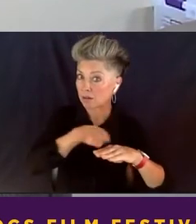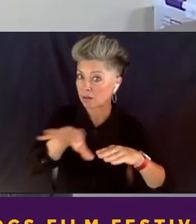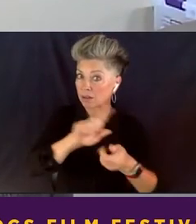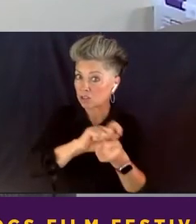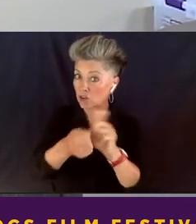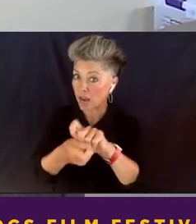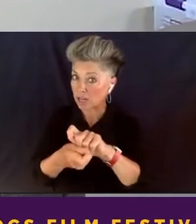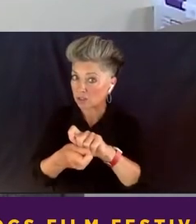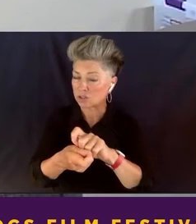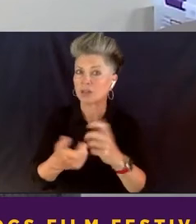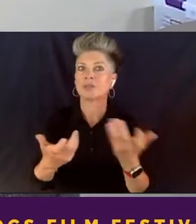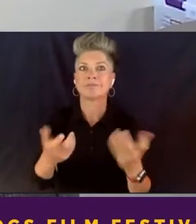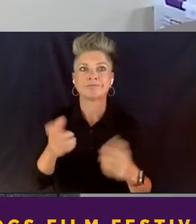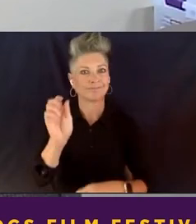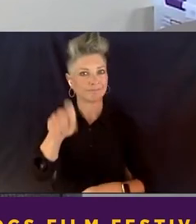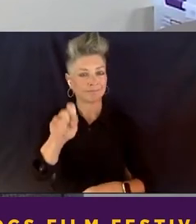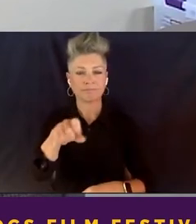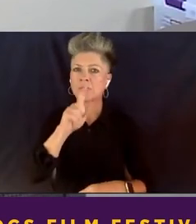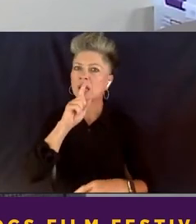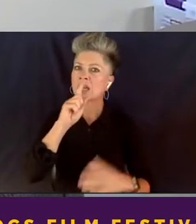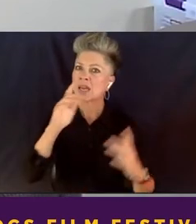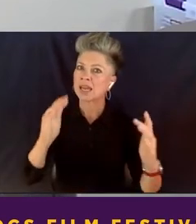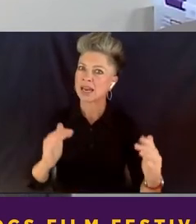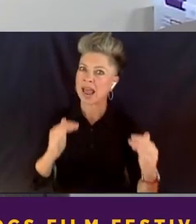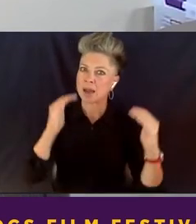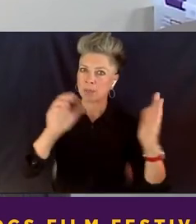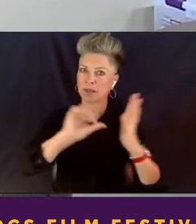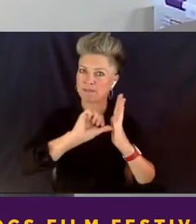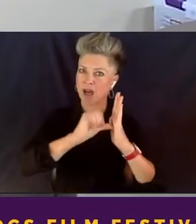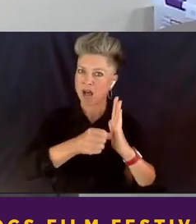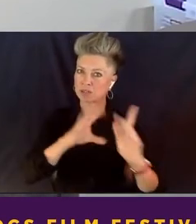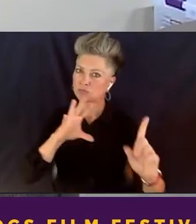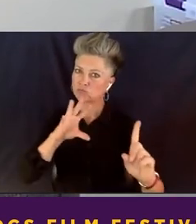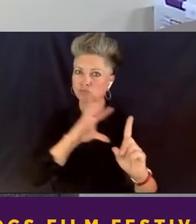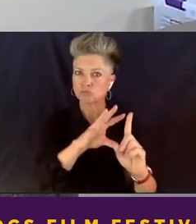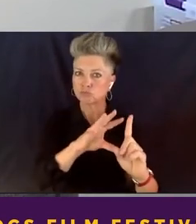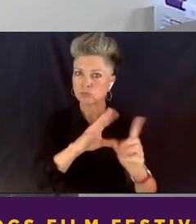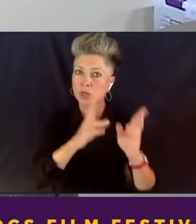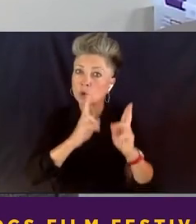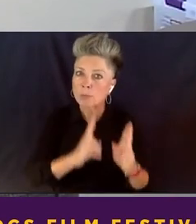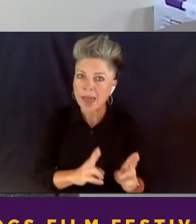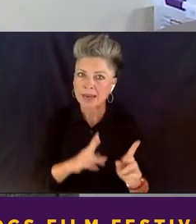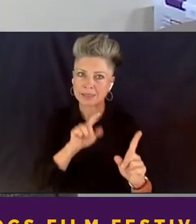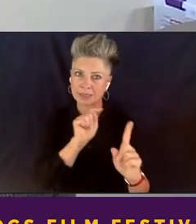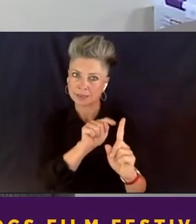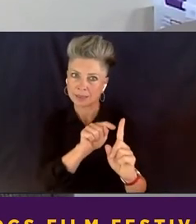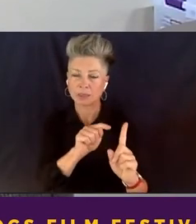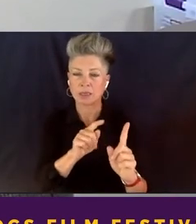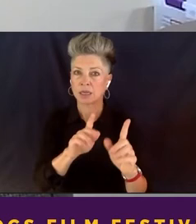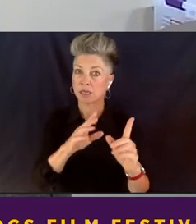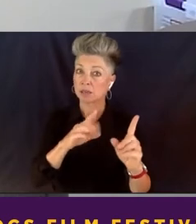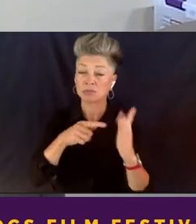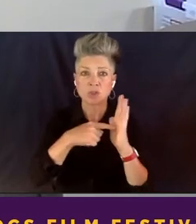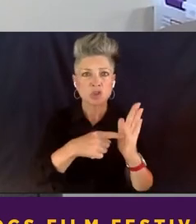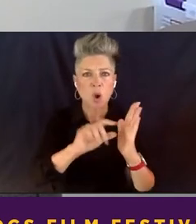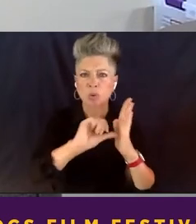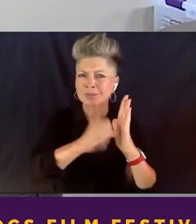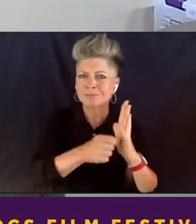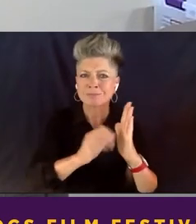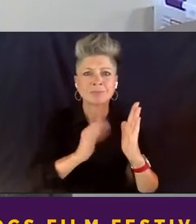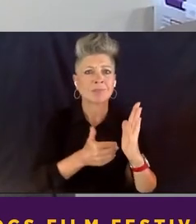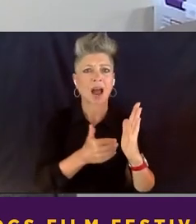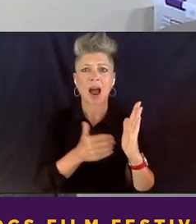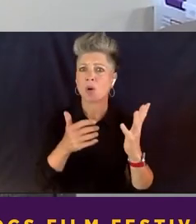does is it amplifies our humanity. It amplifies our vulnerabilities, our fears, our highest hopes, our